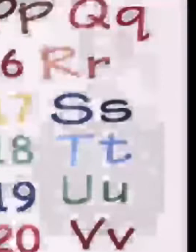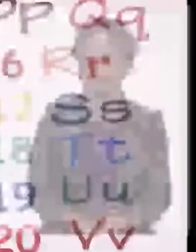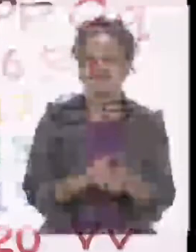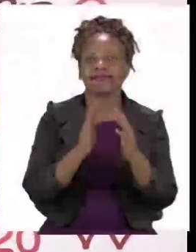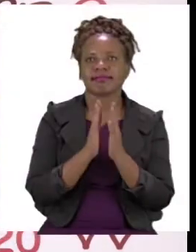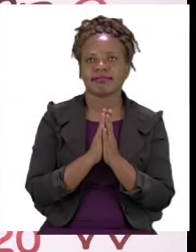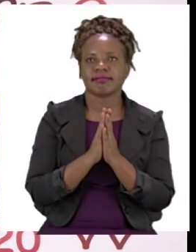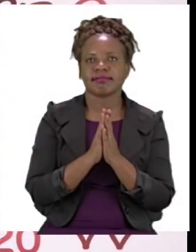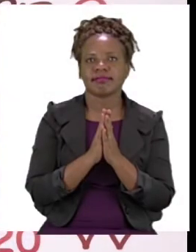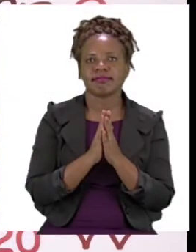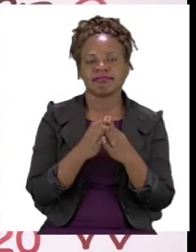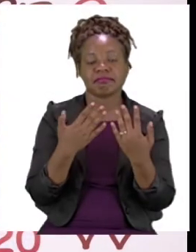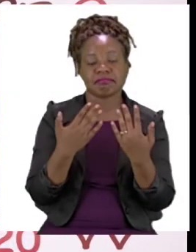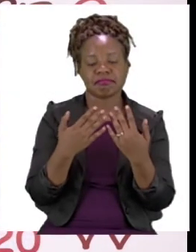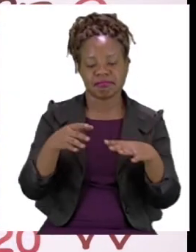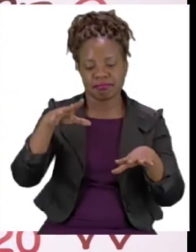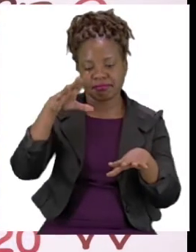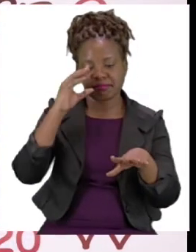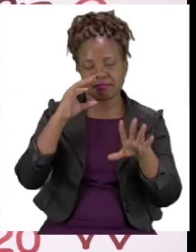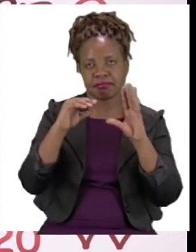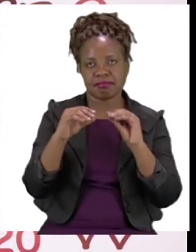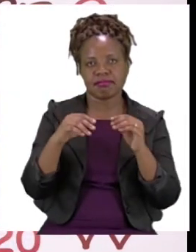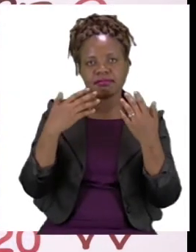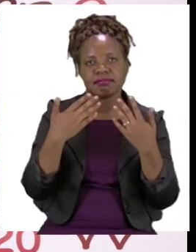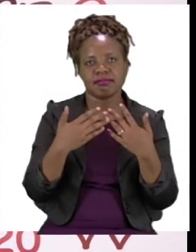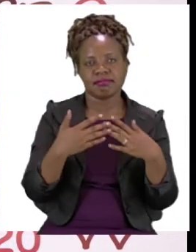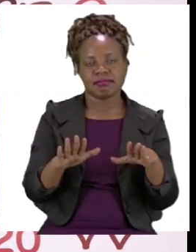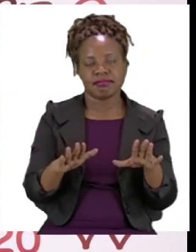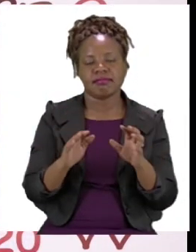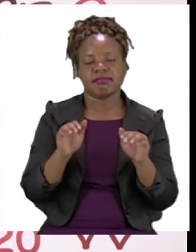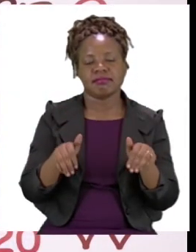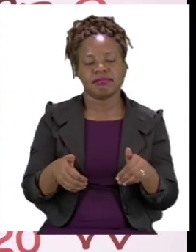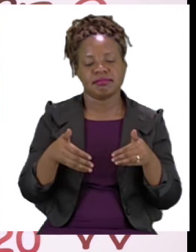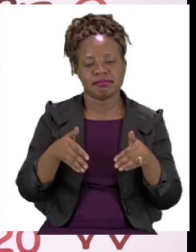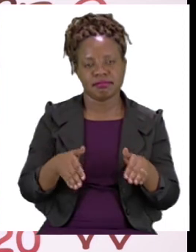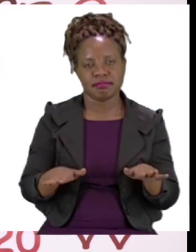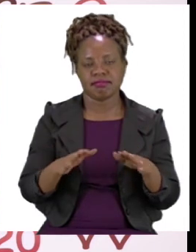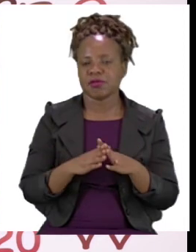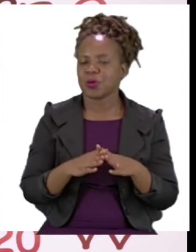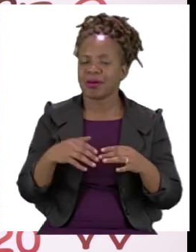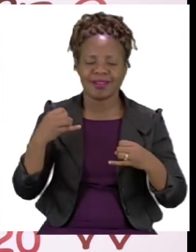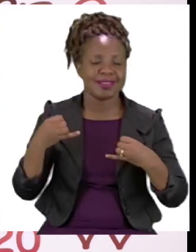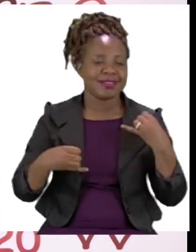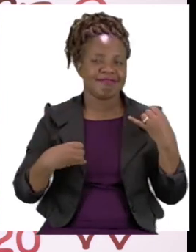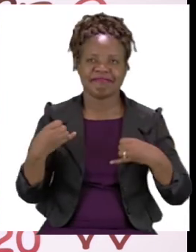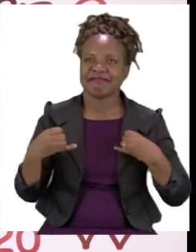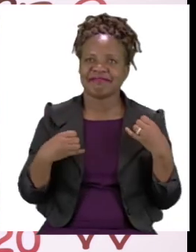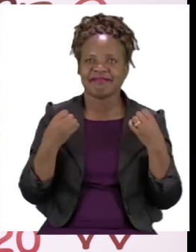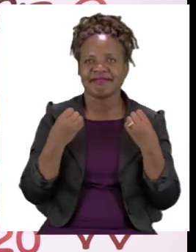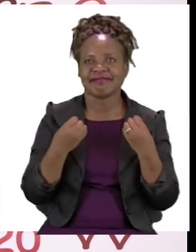We have now come to the end of our lesson boys and girls. I had so much fun with you and